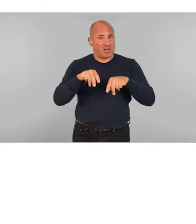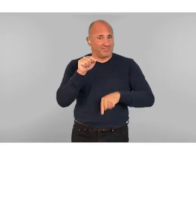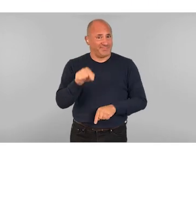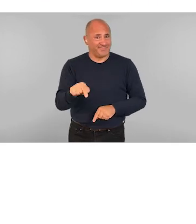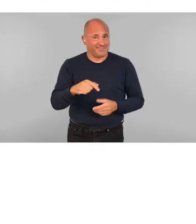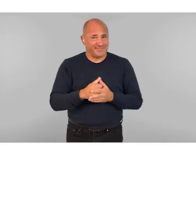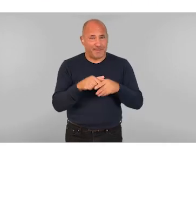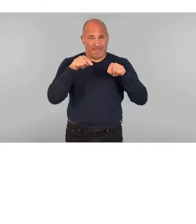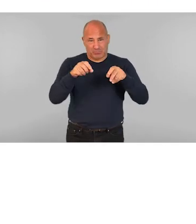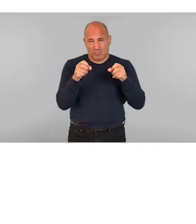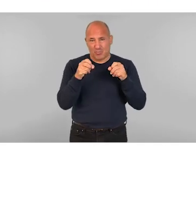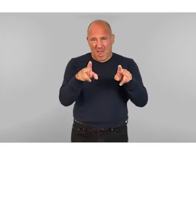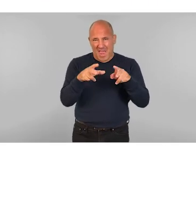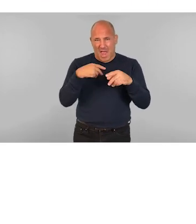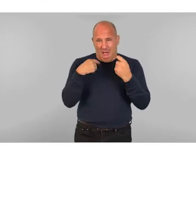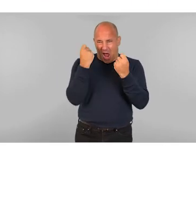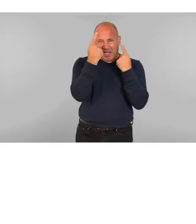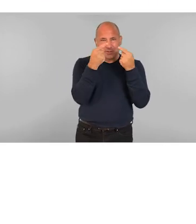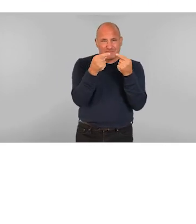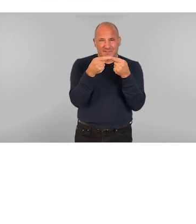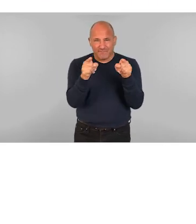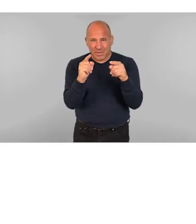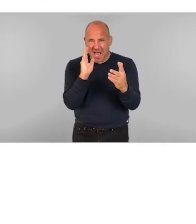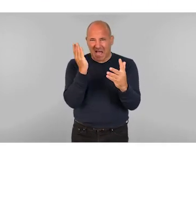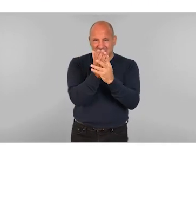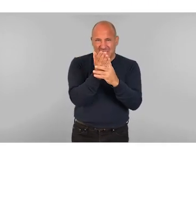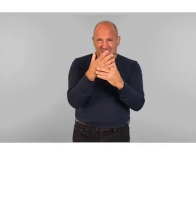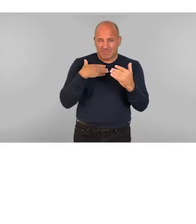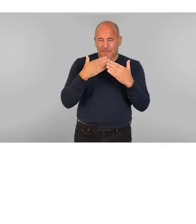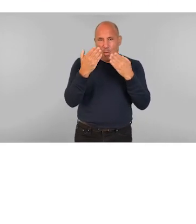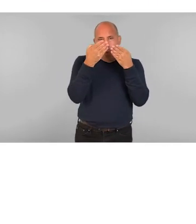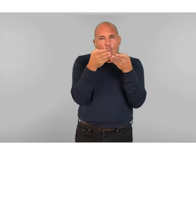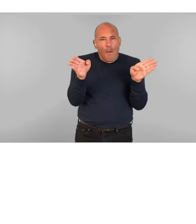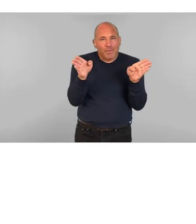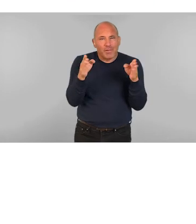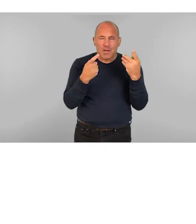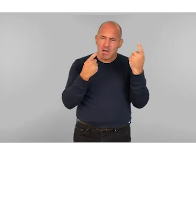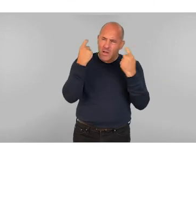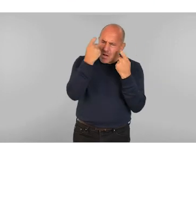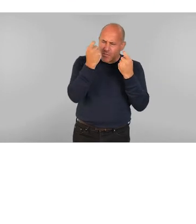ideas of difference and access needs to be more open-minded, thoughtful and considered.